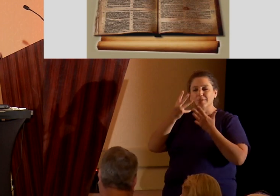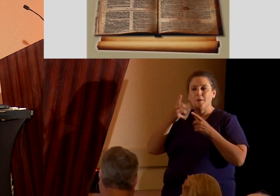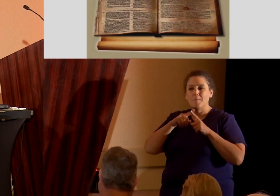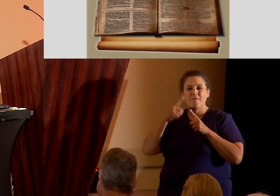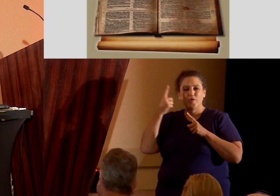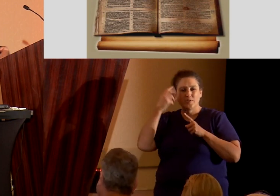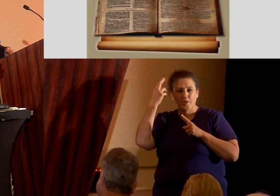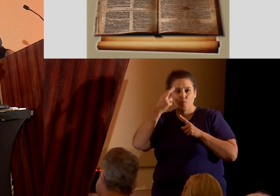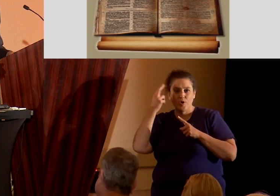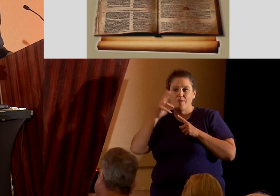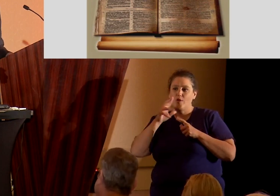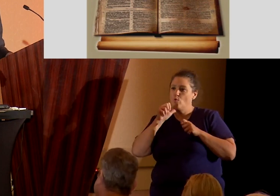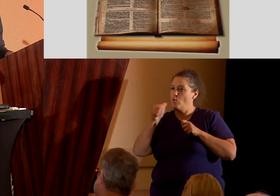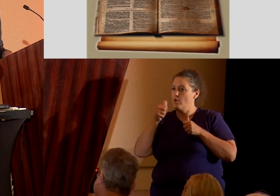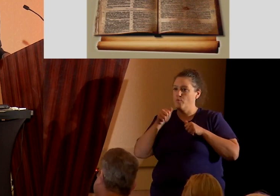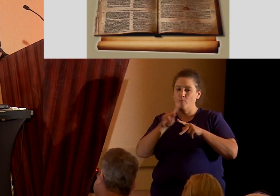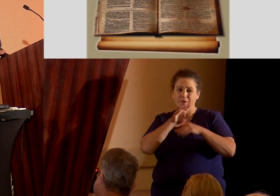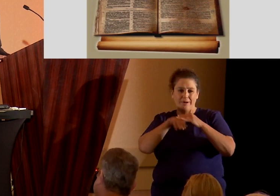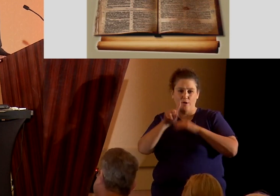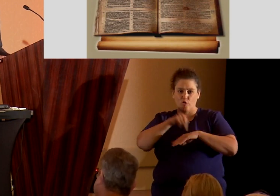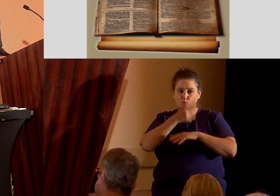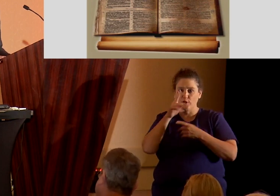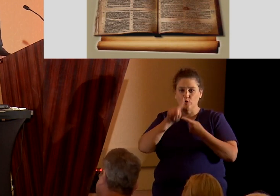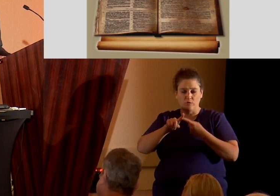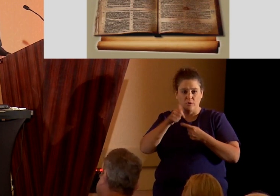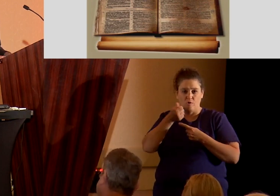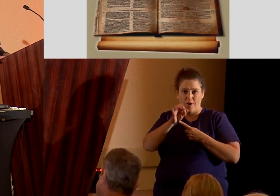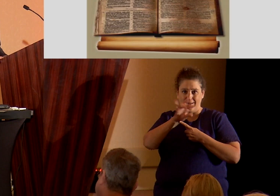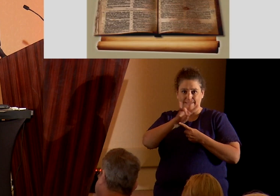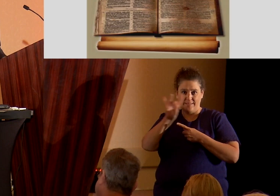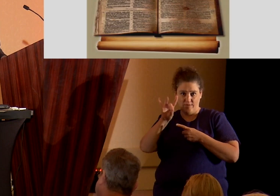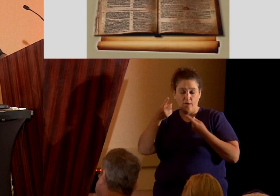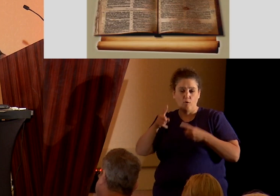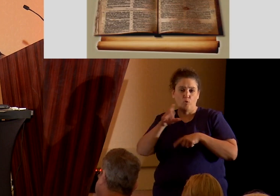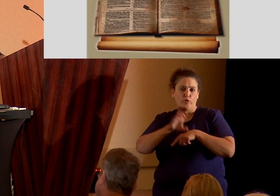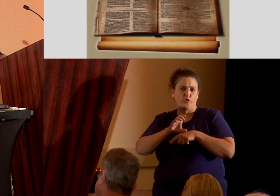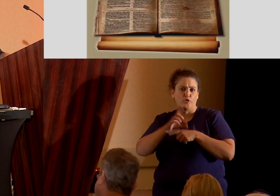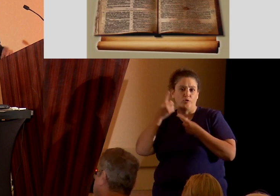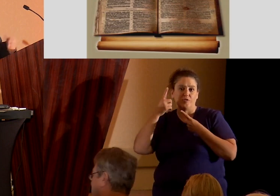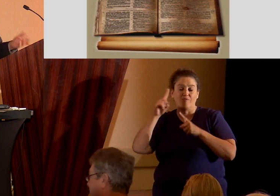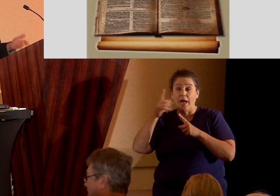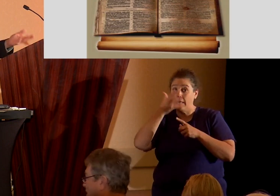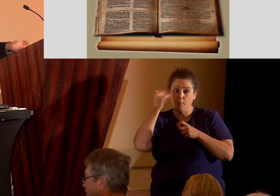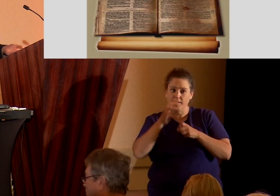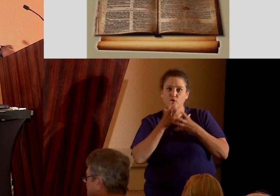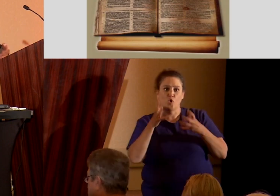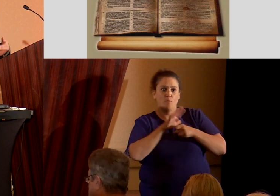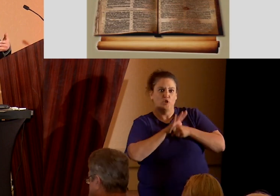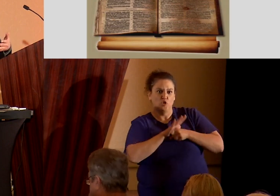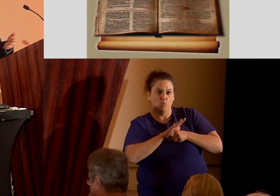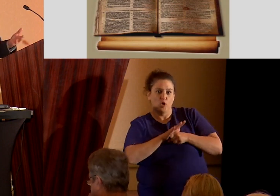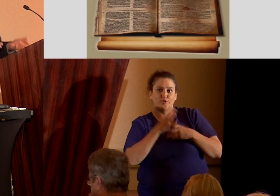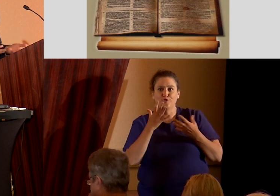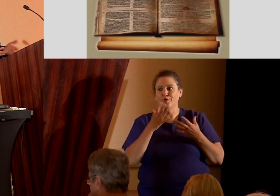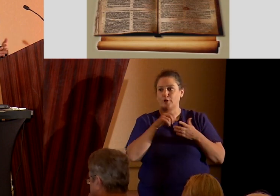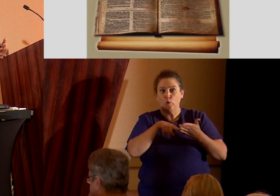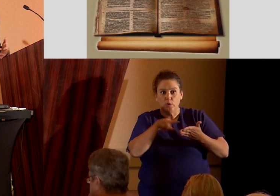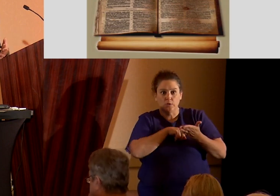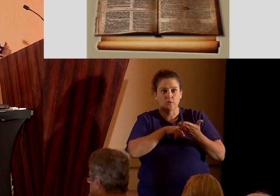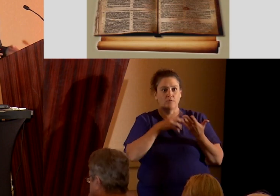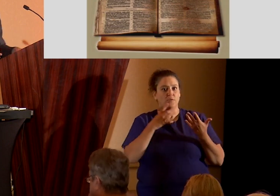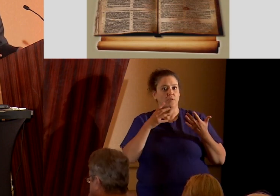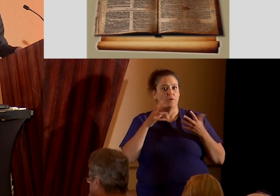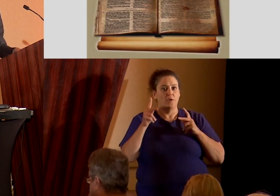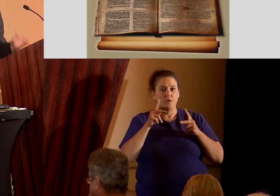blacks were not allowed into the priesthood until 1978, when the church finally bowed to pressure, or if you want to say, when the president